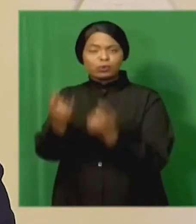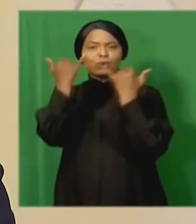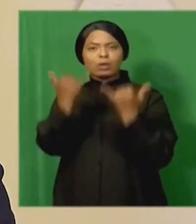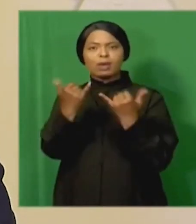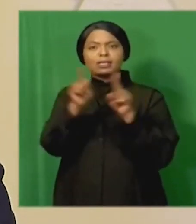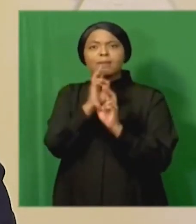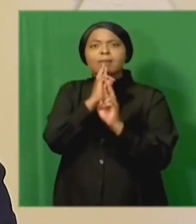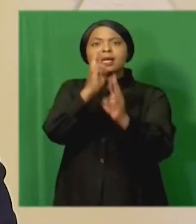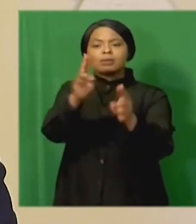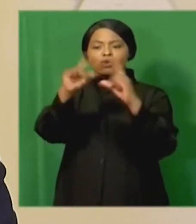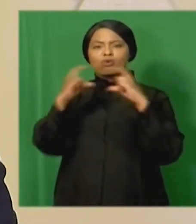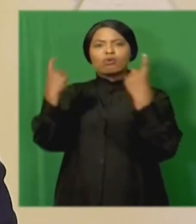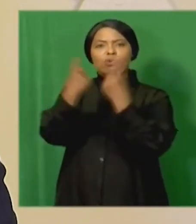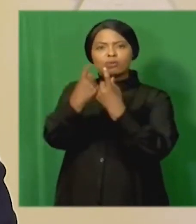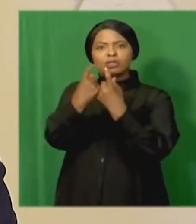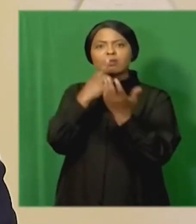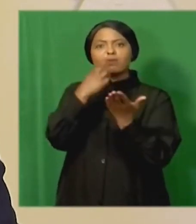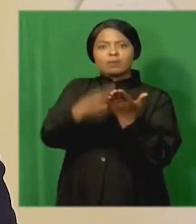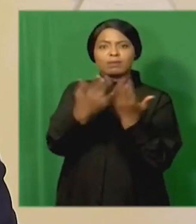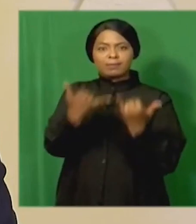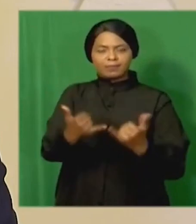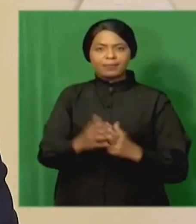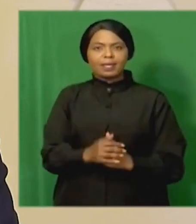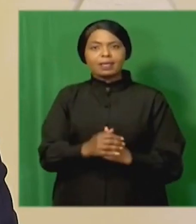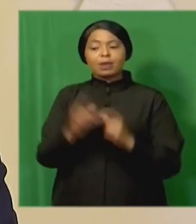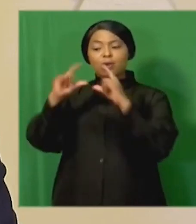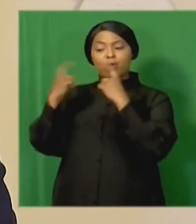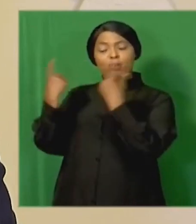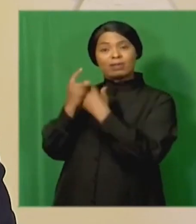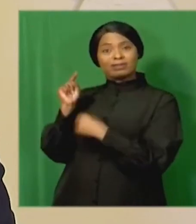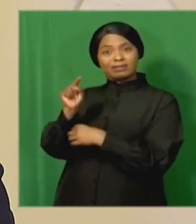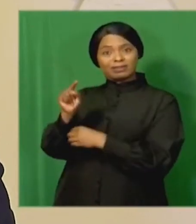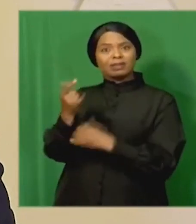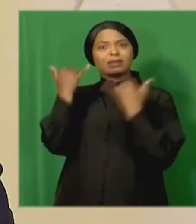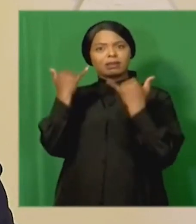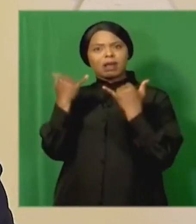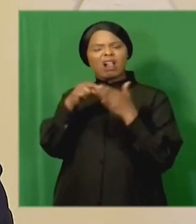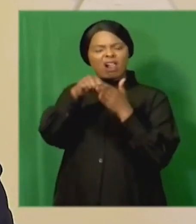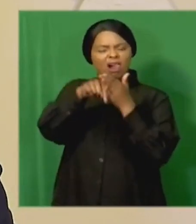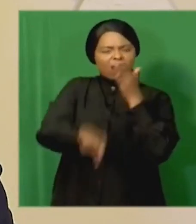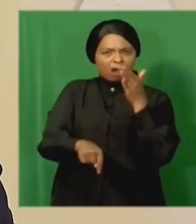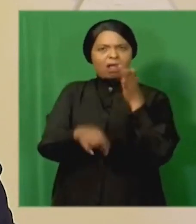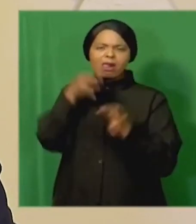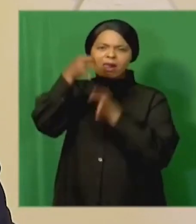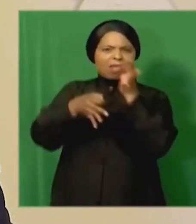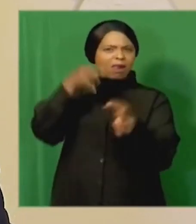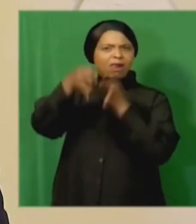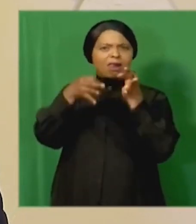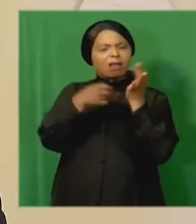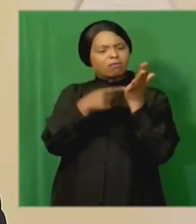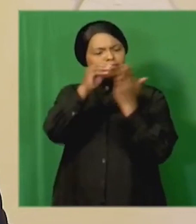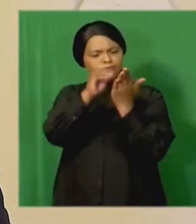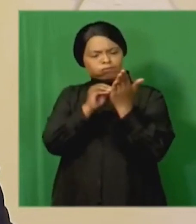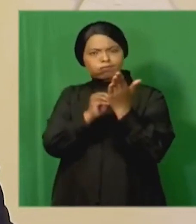response to the commission's recommendations the commission made detailed recommendations about the establishment of an